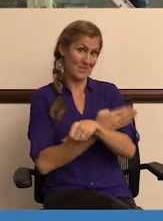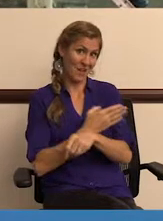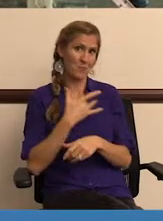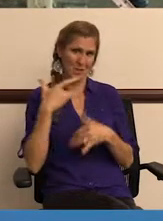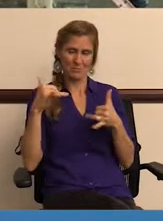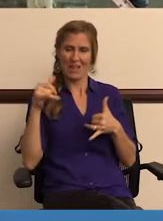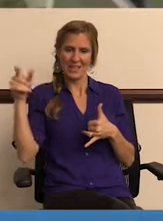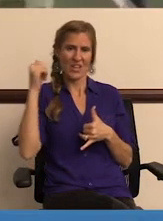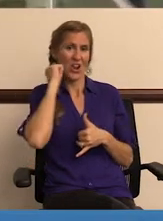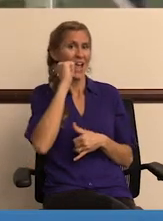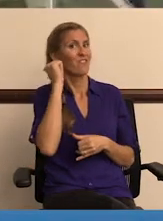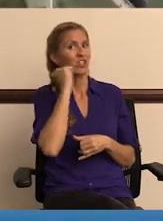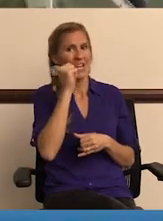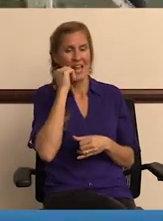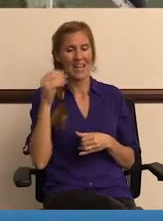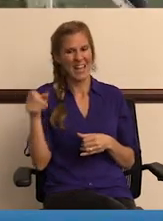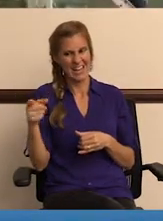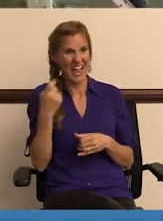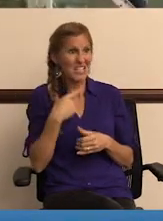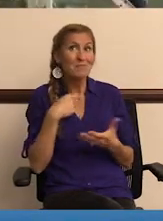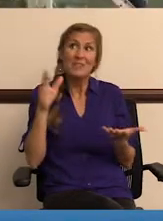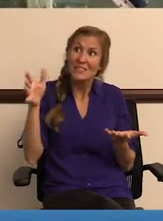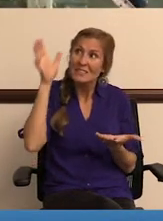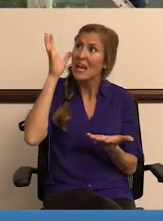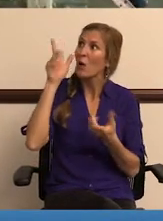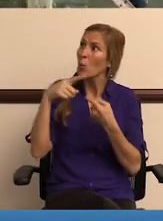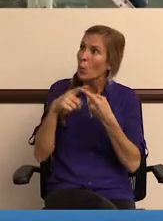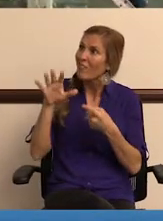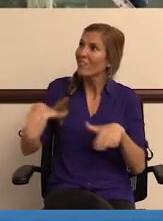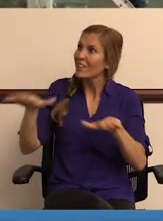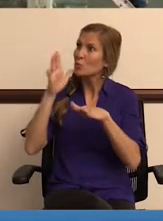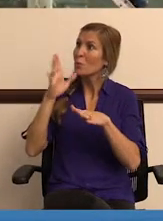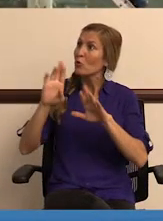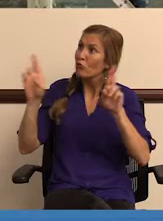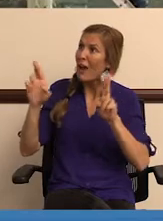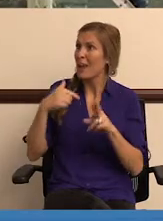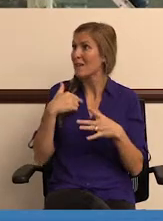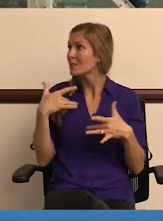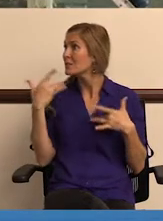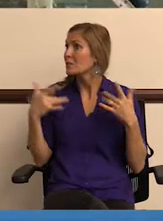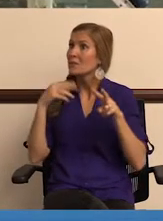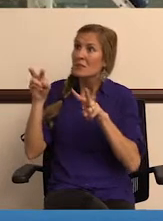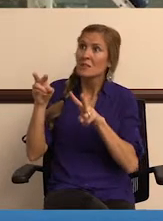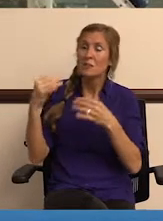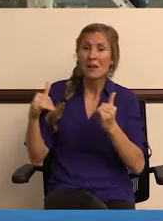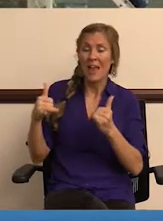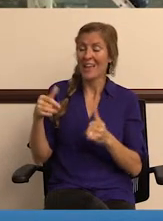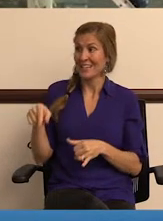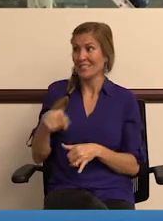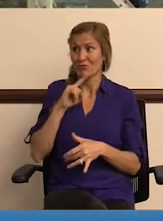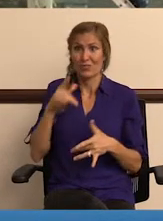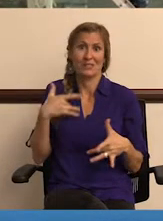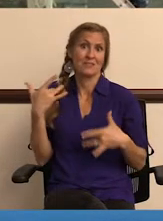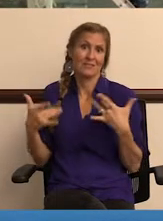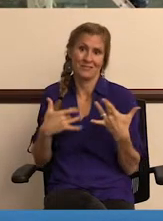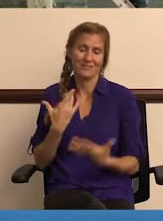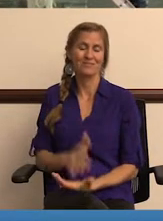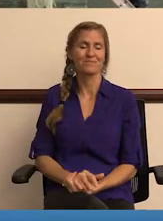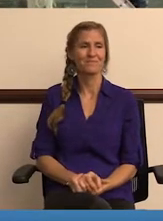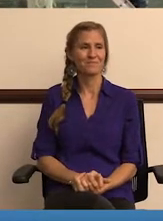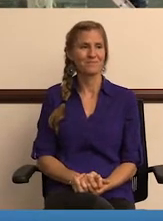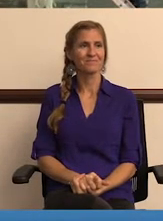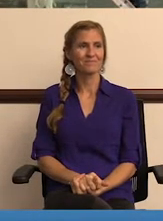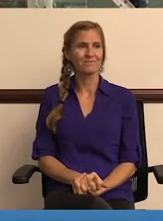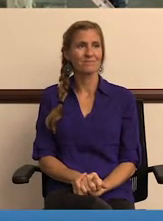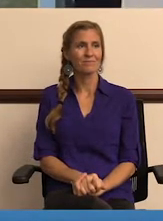mean, my son plays there every day, and he's asking me when the field's going to be ready. I can't wait to play, and he's loving it. Good.